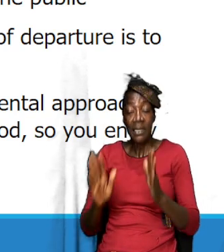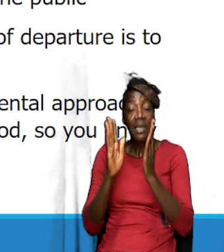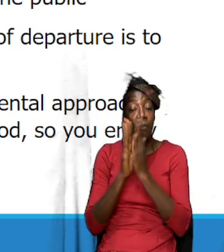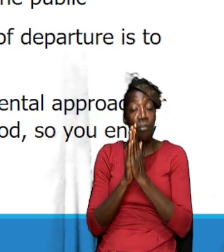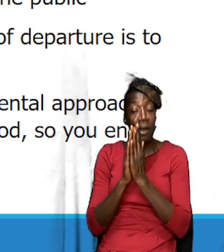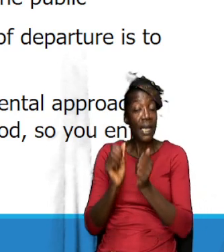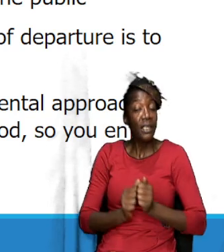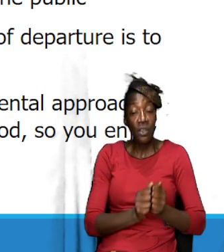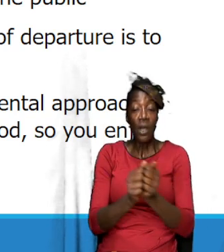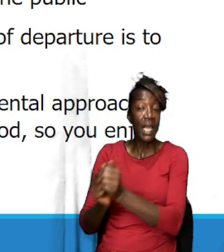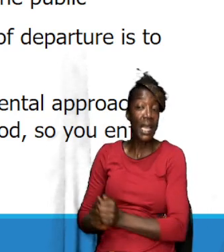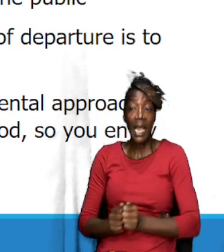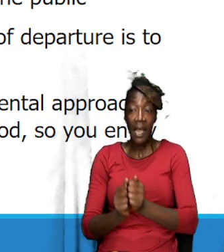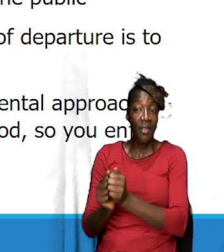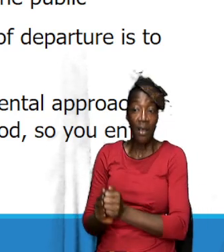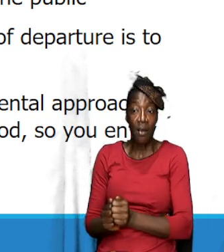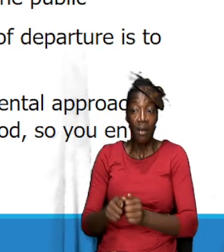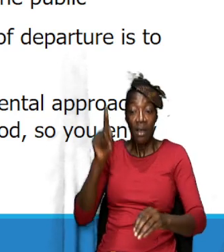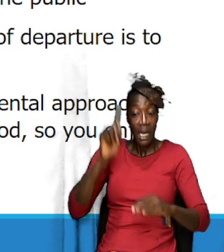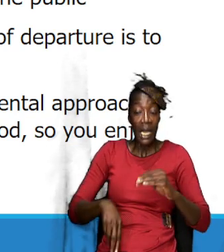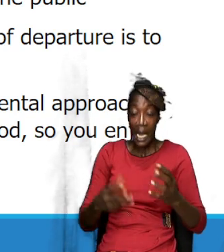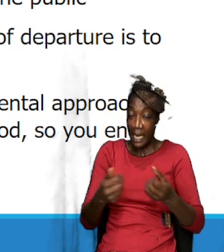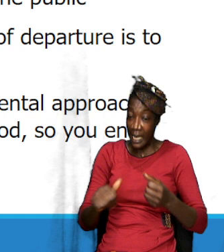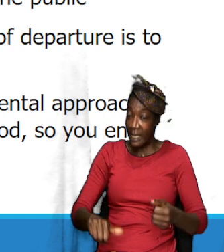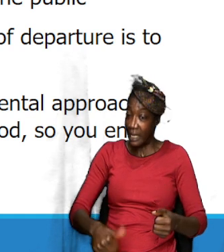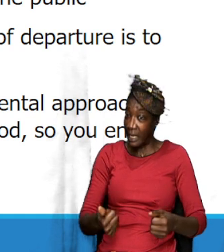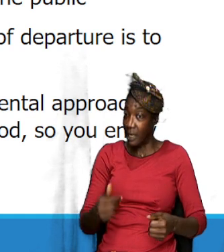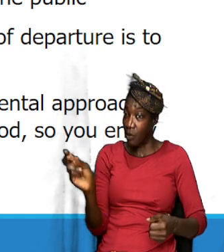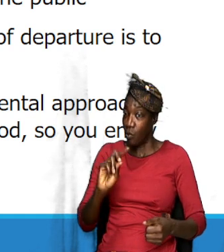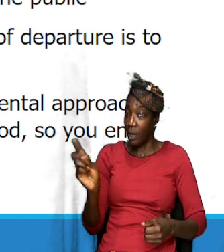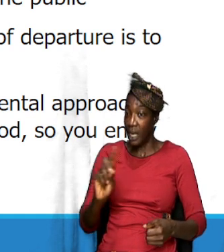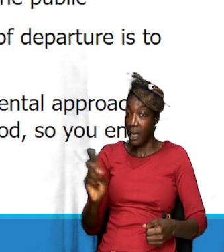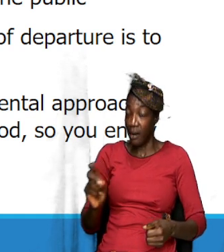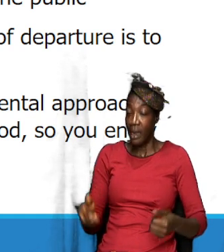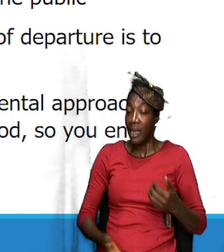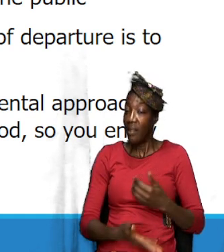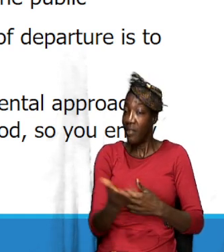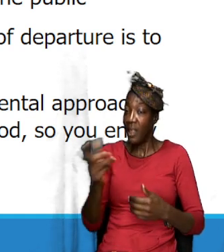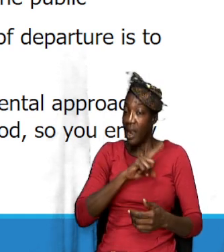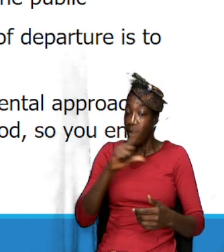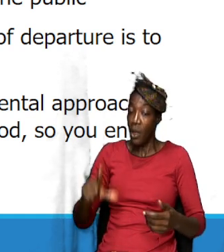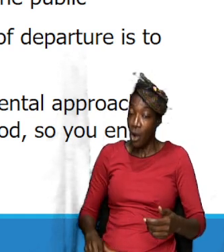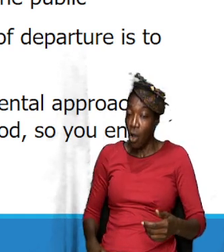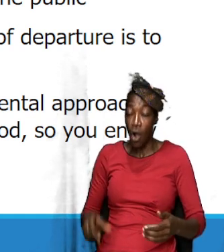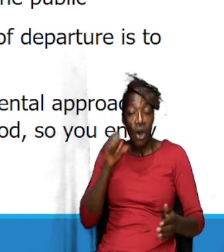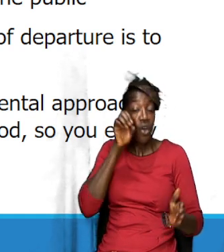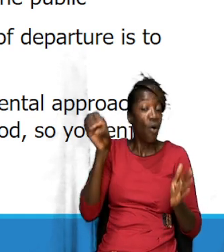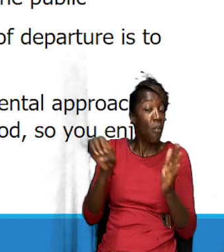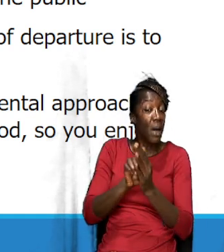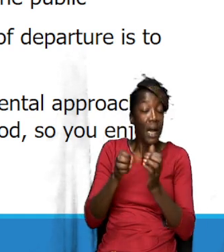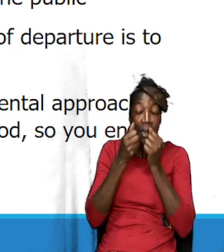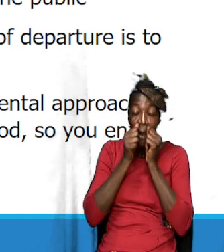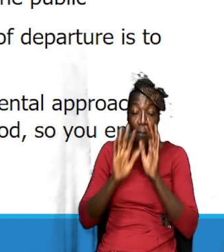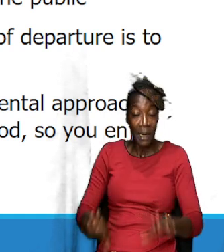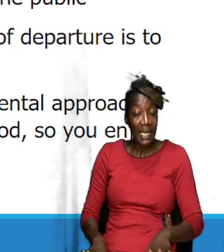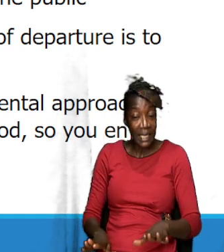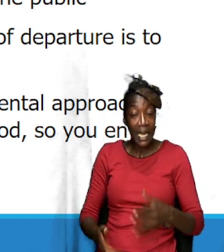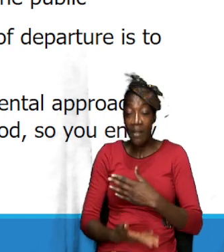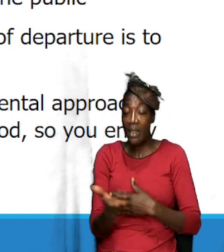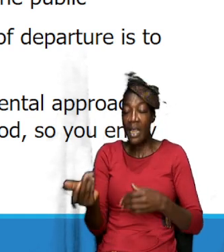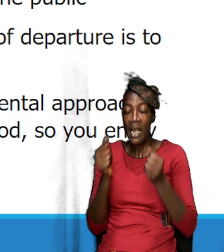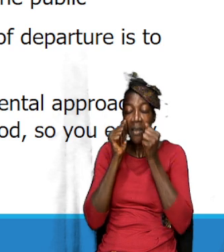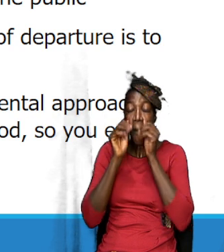unity that we probably can't get anywhere else. The Bible says, there the Lord commanded a blessing. So, there is a blessing